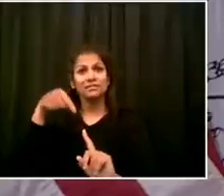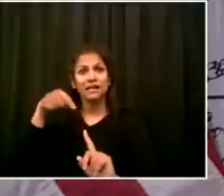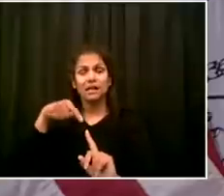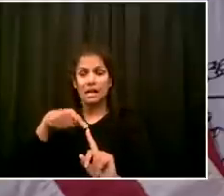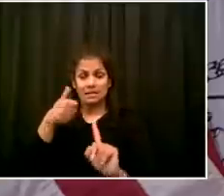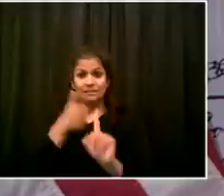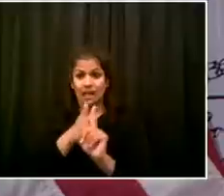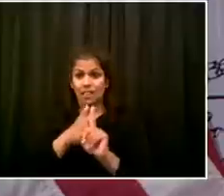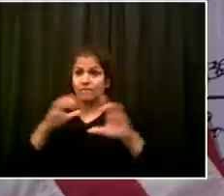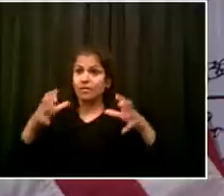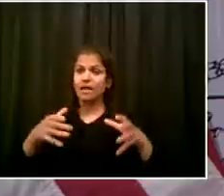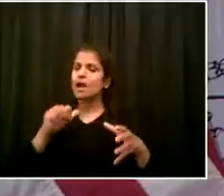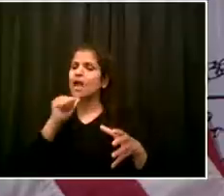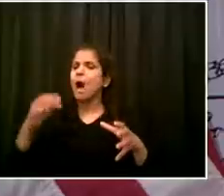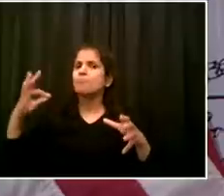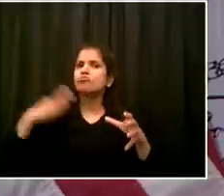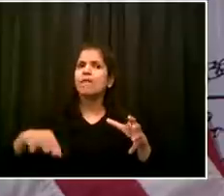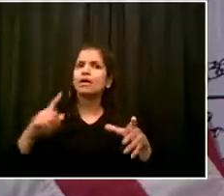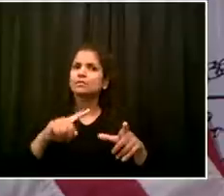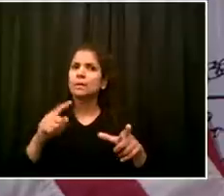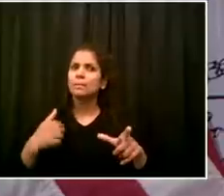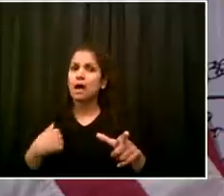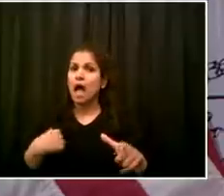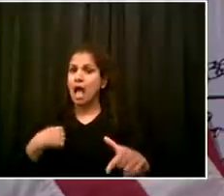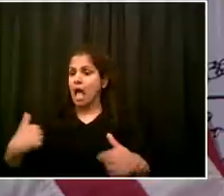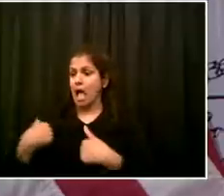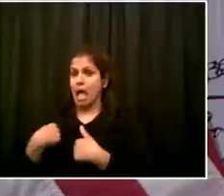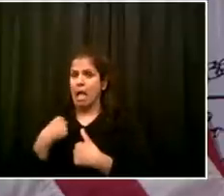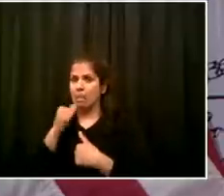a second. On the second piece, Joav,